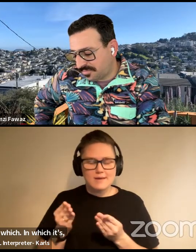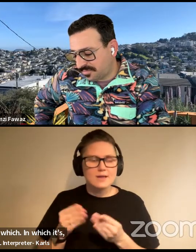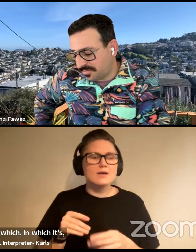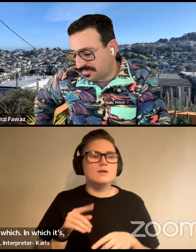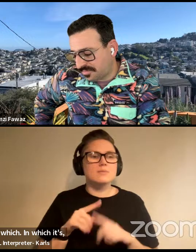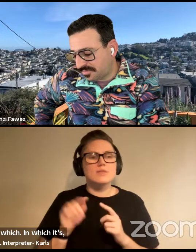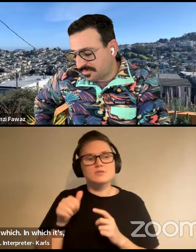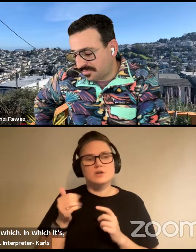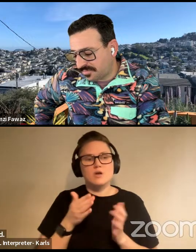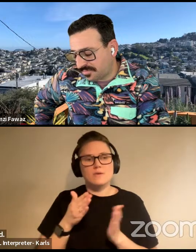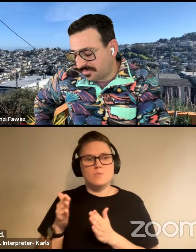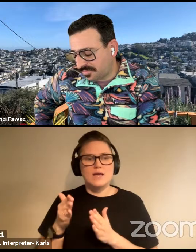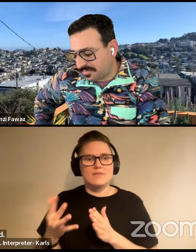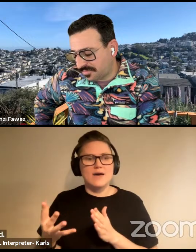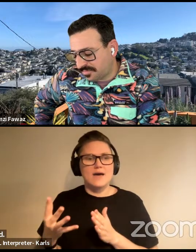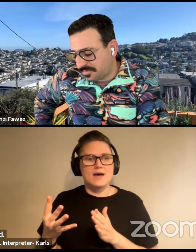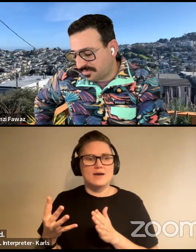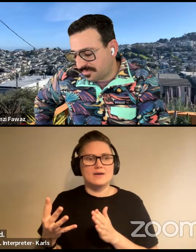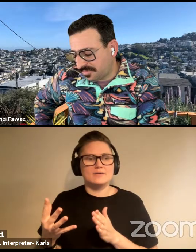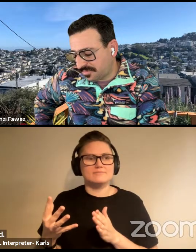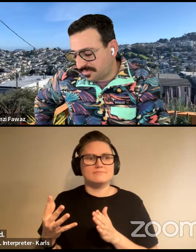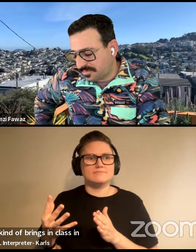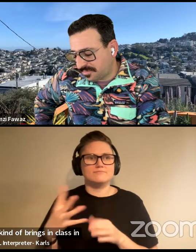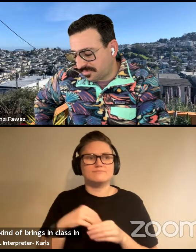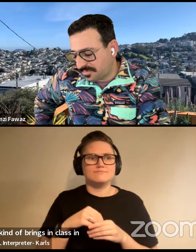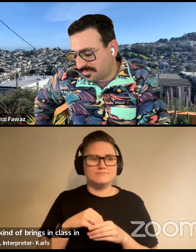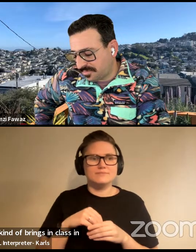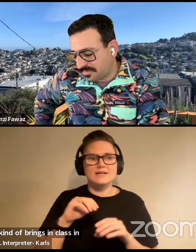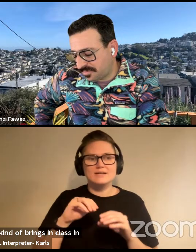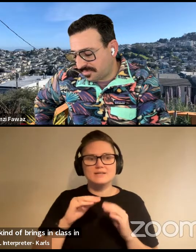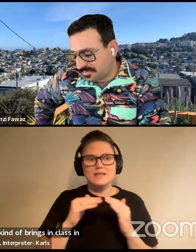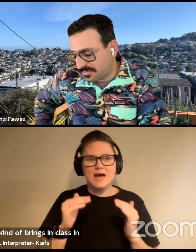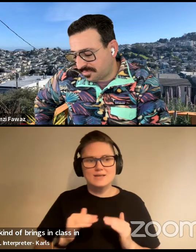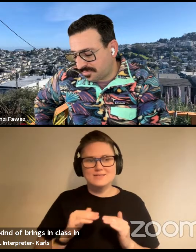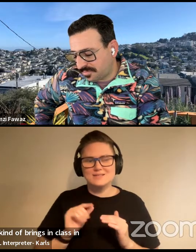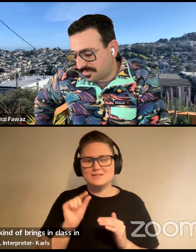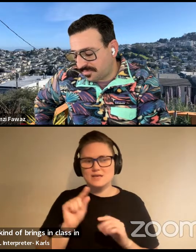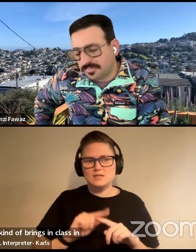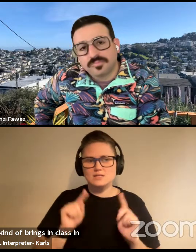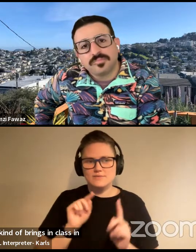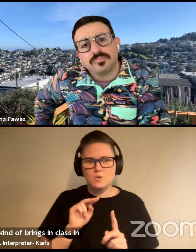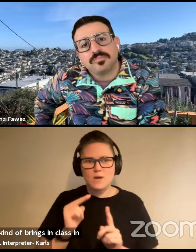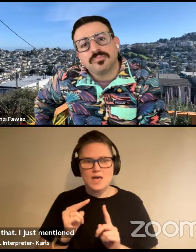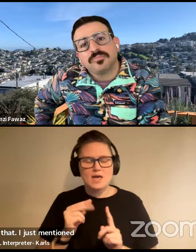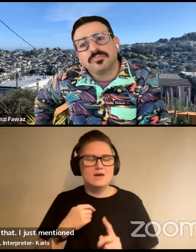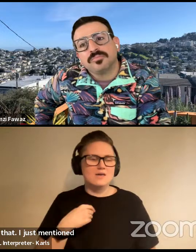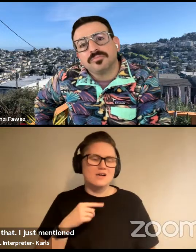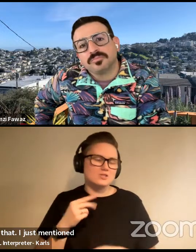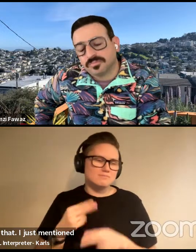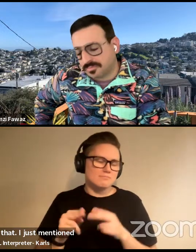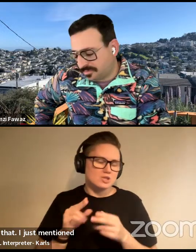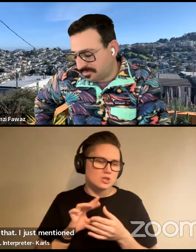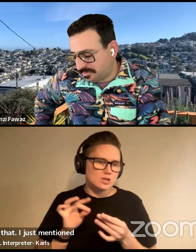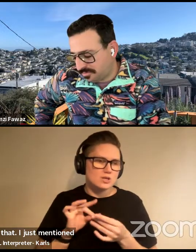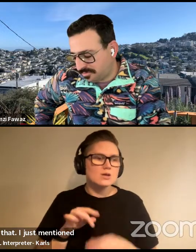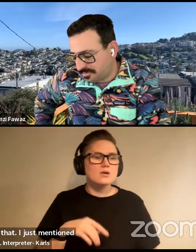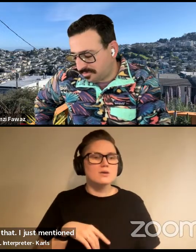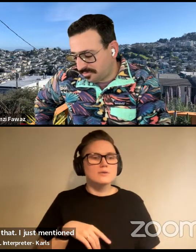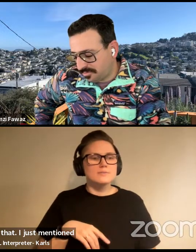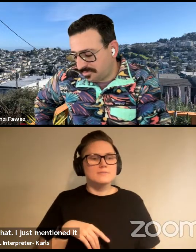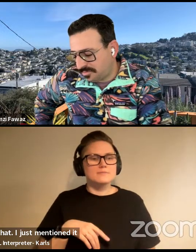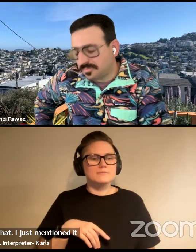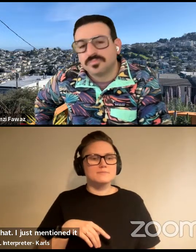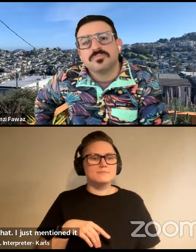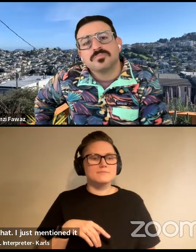way that kind of brings in class in a slightly different way that, that, um, I just mentioned it briefly, but you know, there's this long, this is like